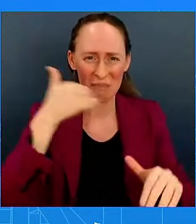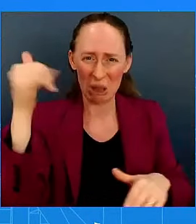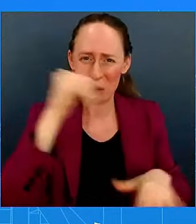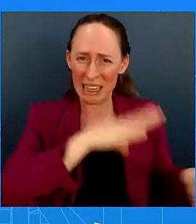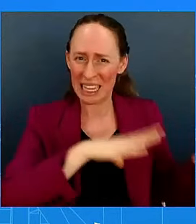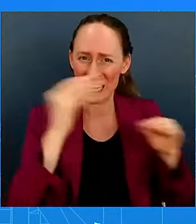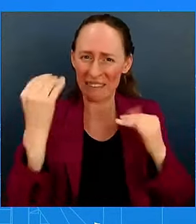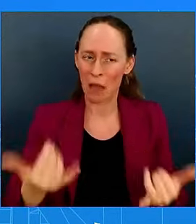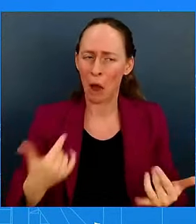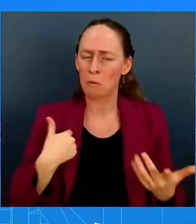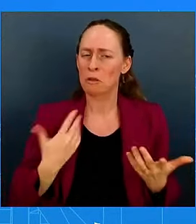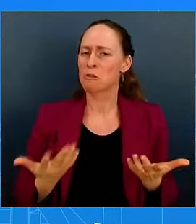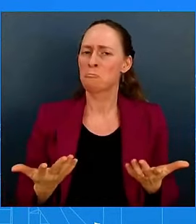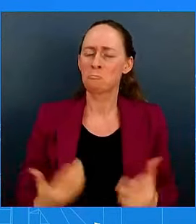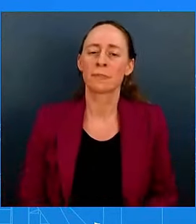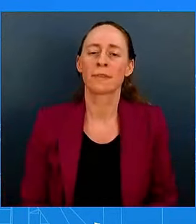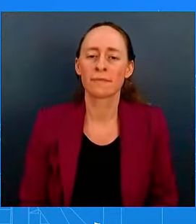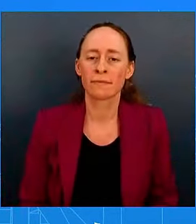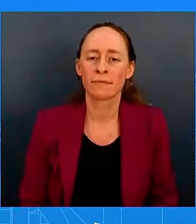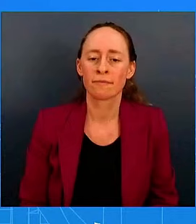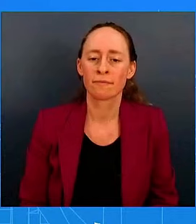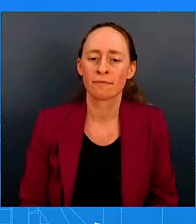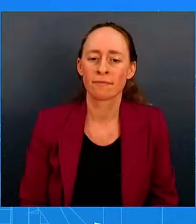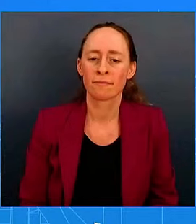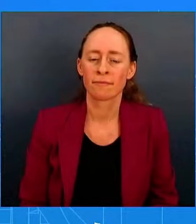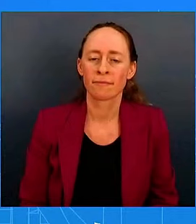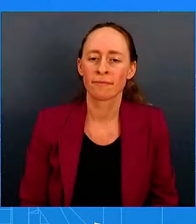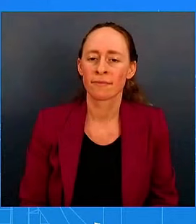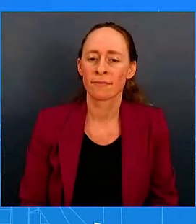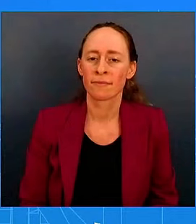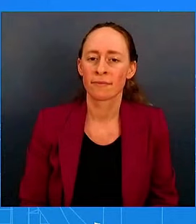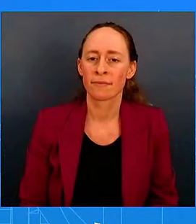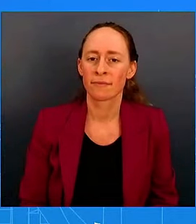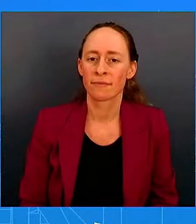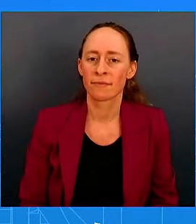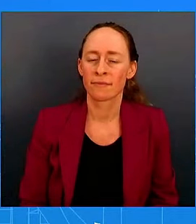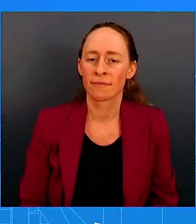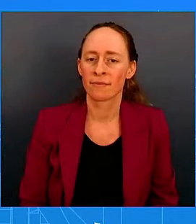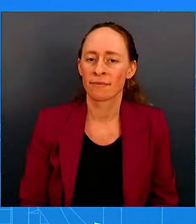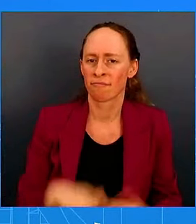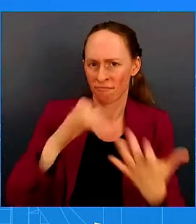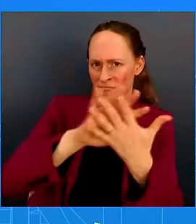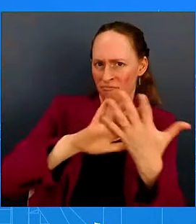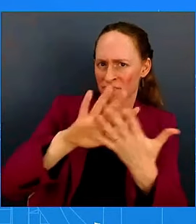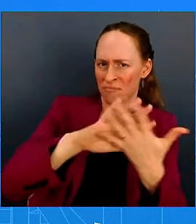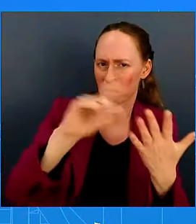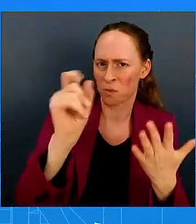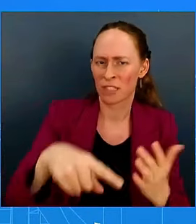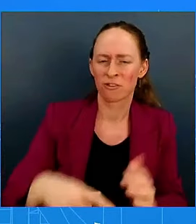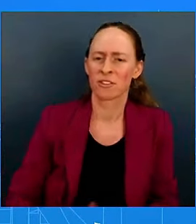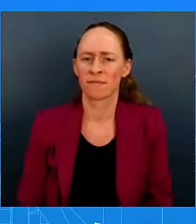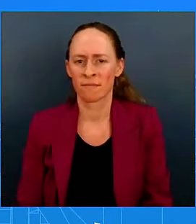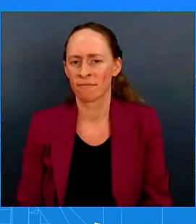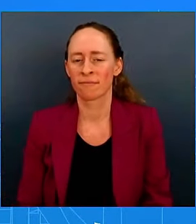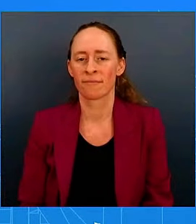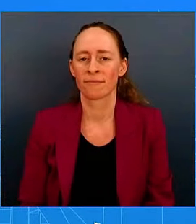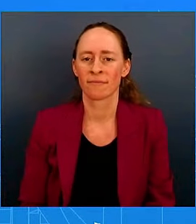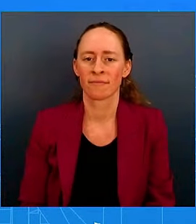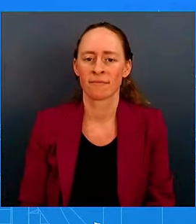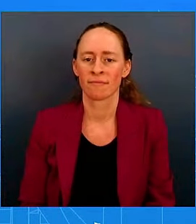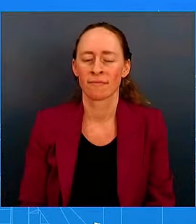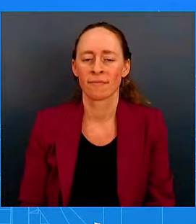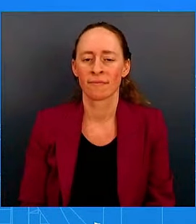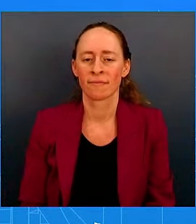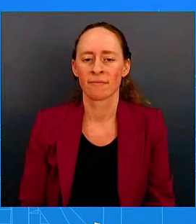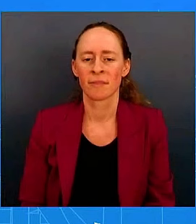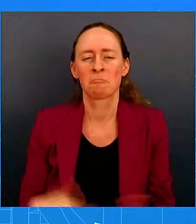of the latest attacks on the potential for a ceasefire deal in Gaza? I think it's too soon to know if what happened over the last couple